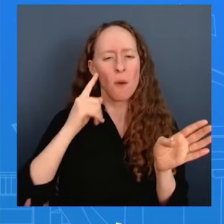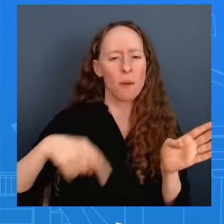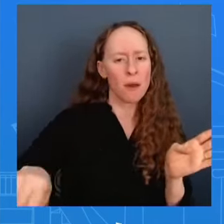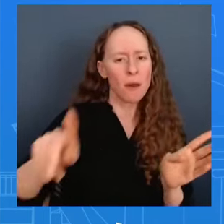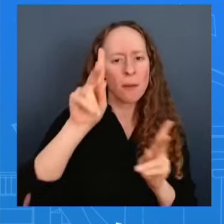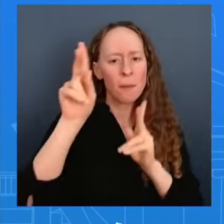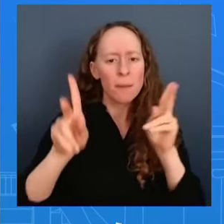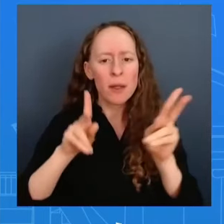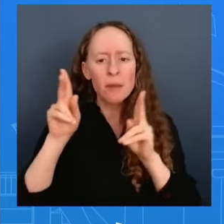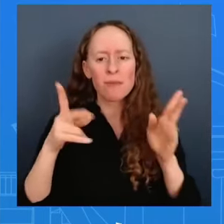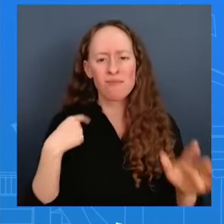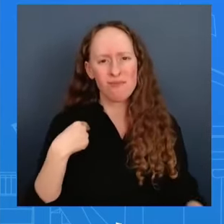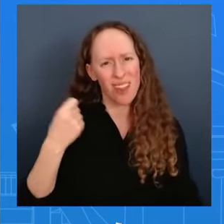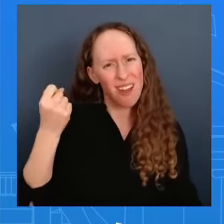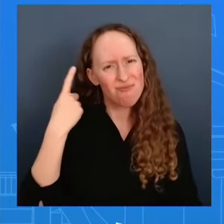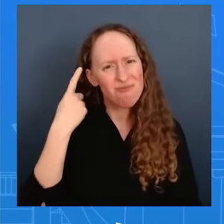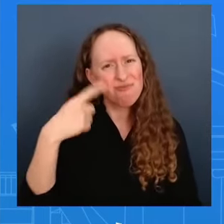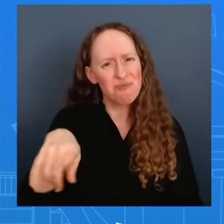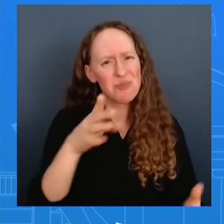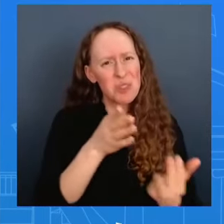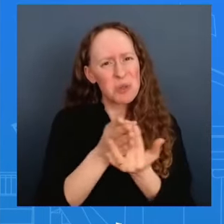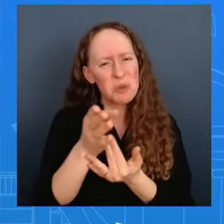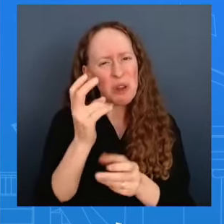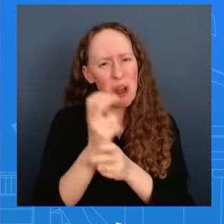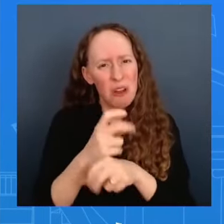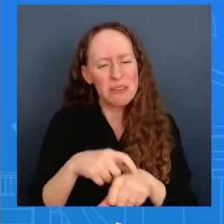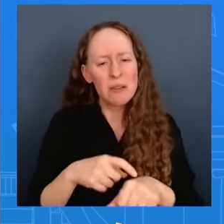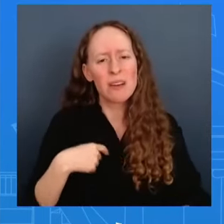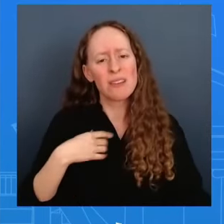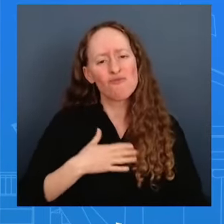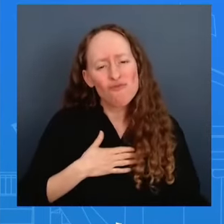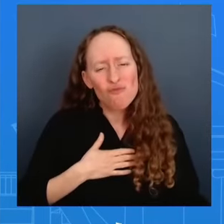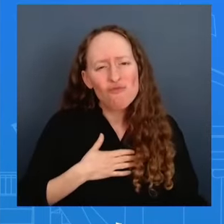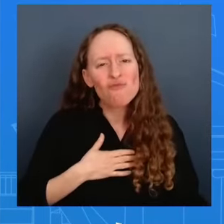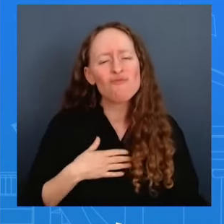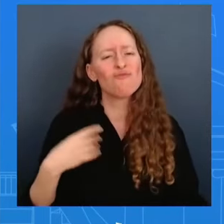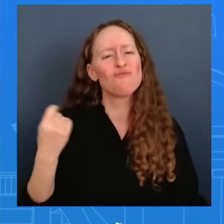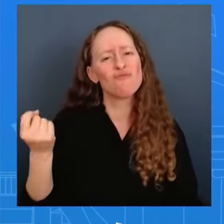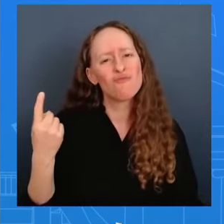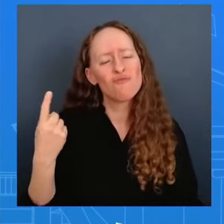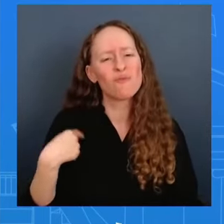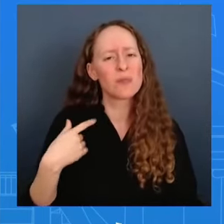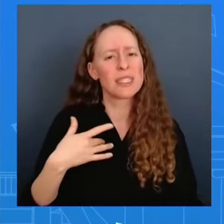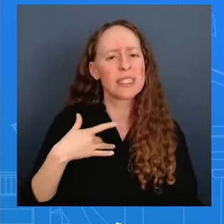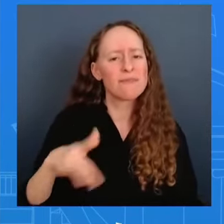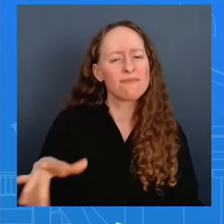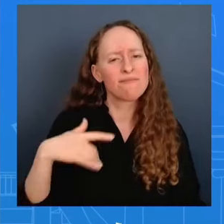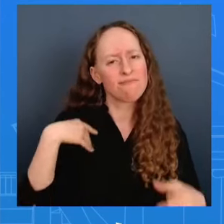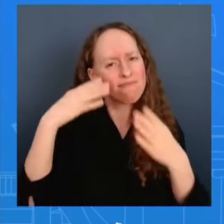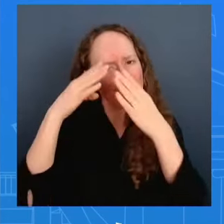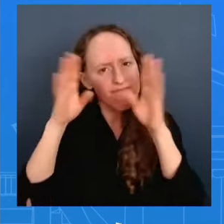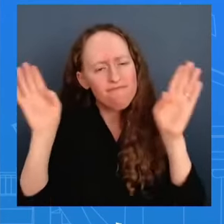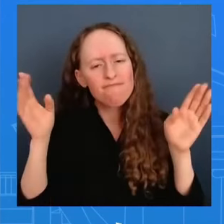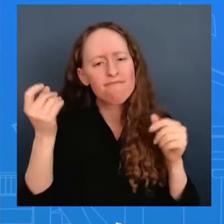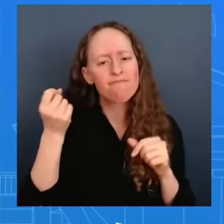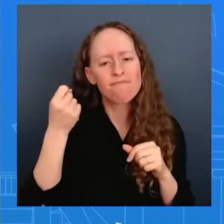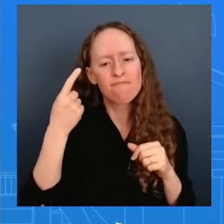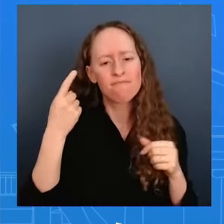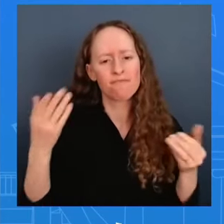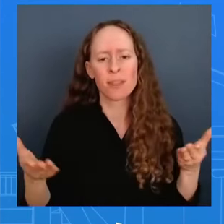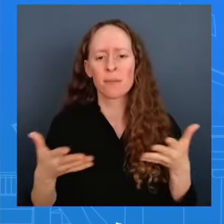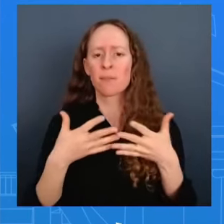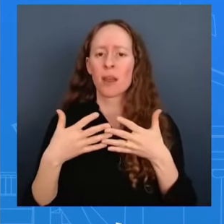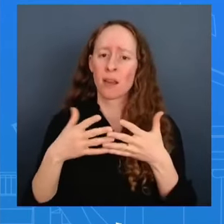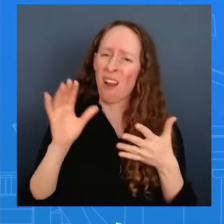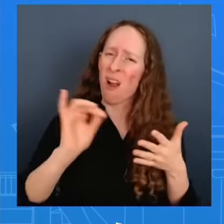open-minded enough to understand that this is uh that not just this country but globally people uh have had to